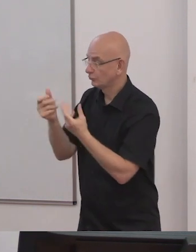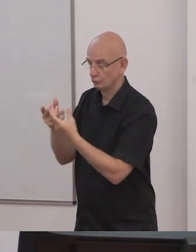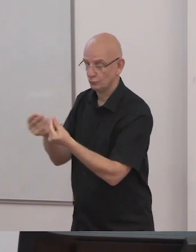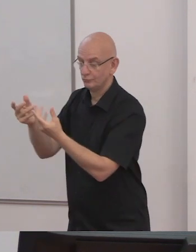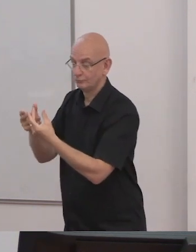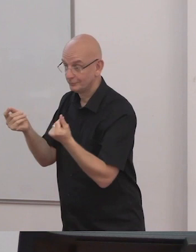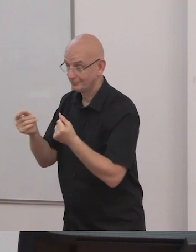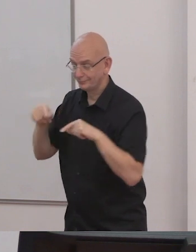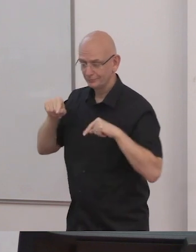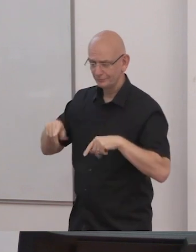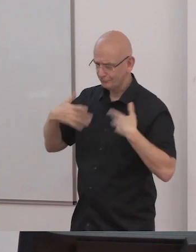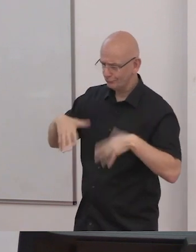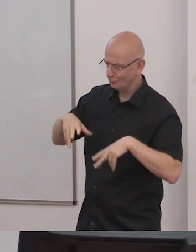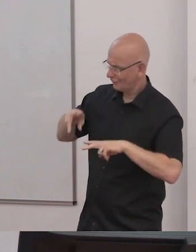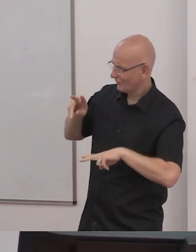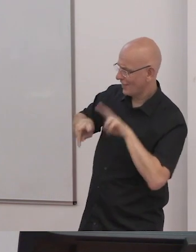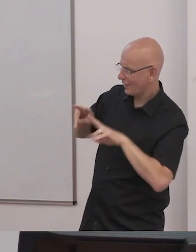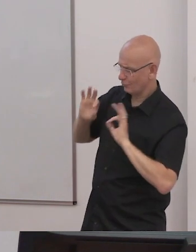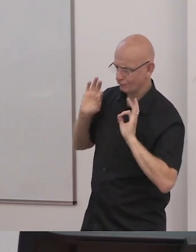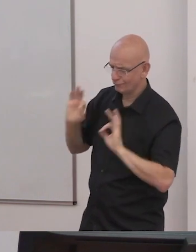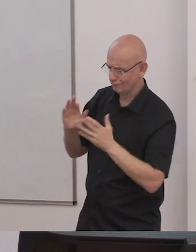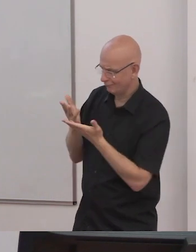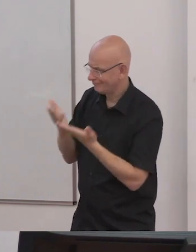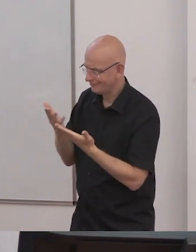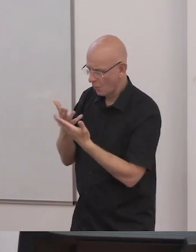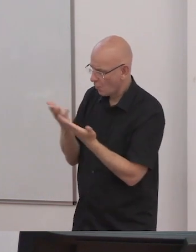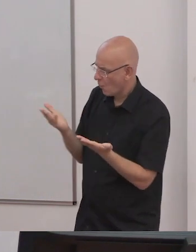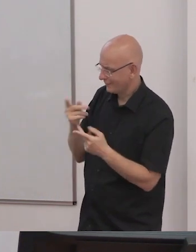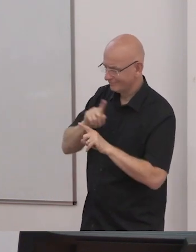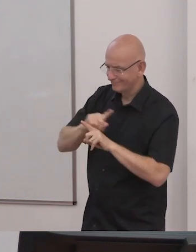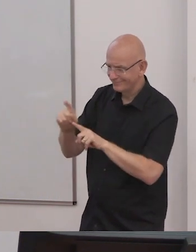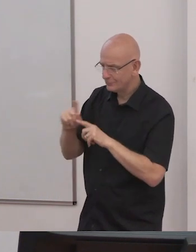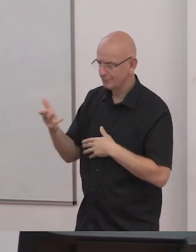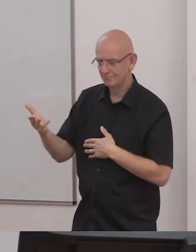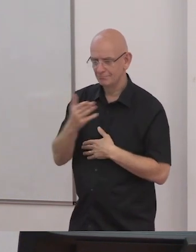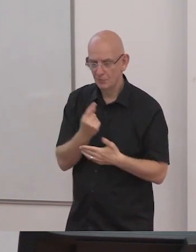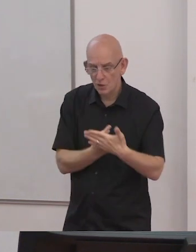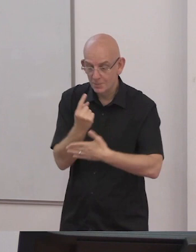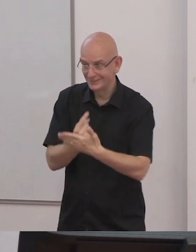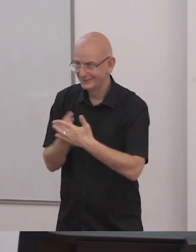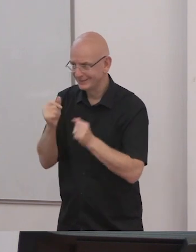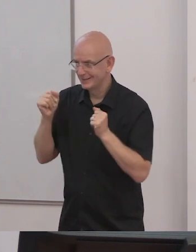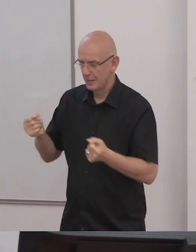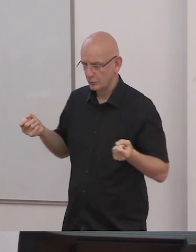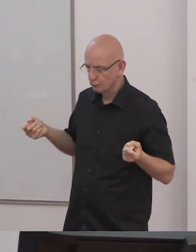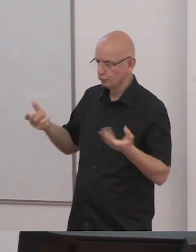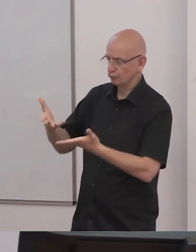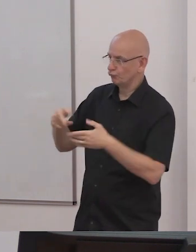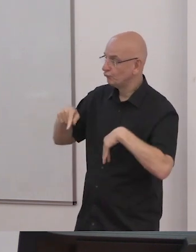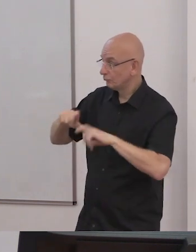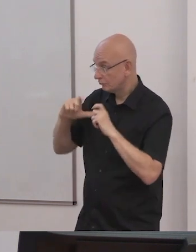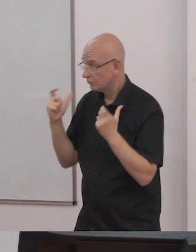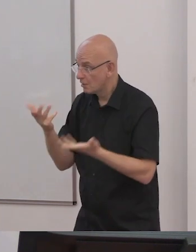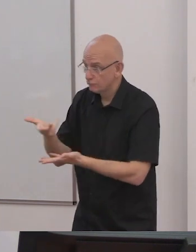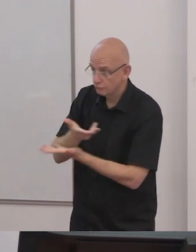extracurricular activities will reinforce that many make up the whole and each in their way